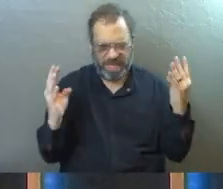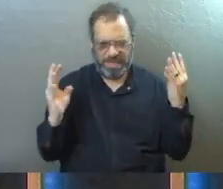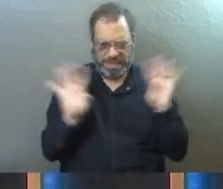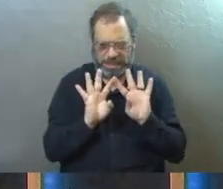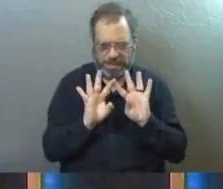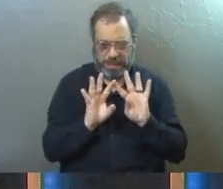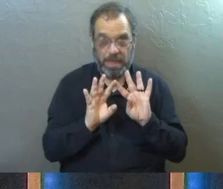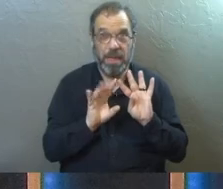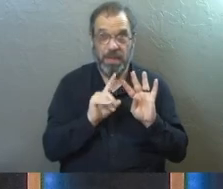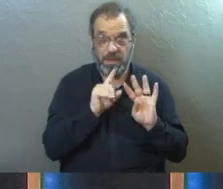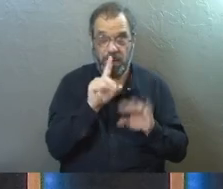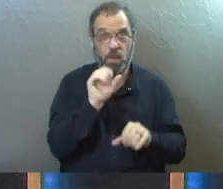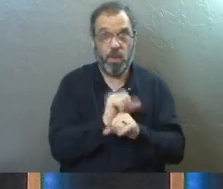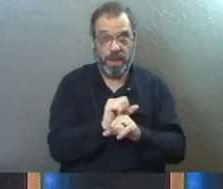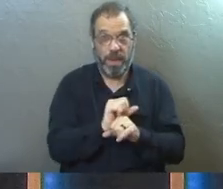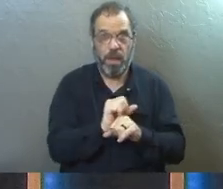thing.